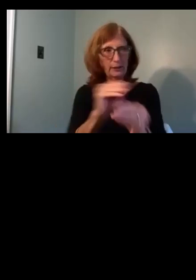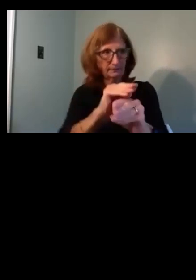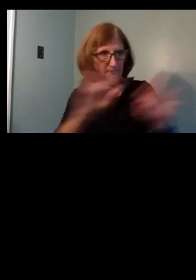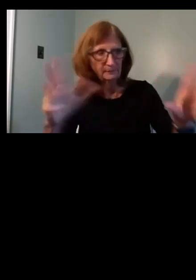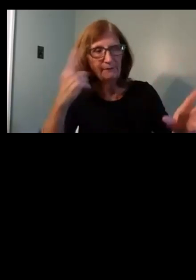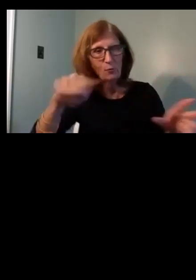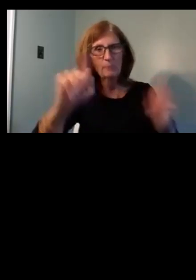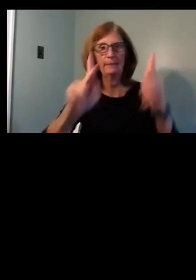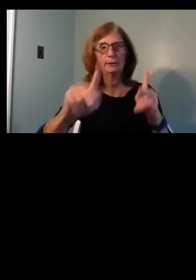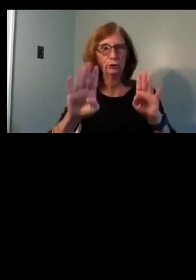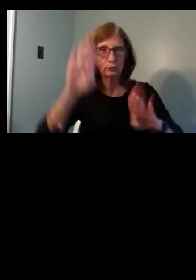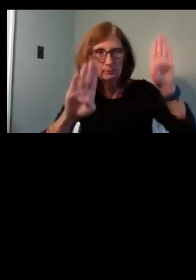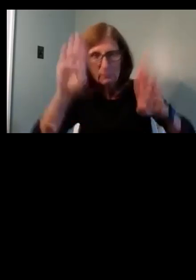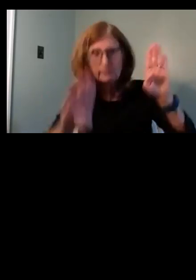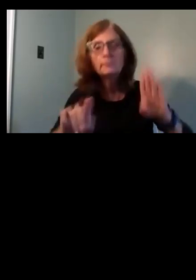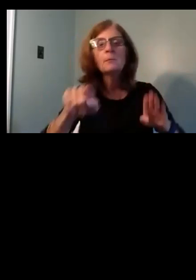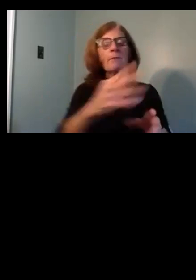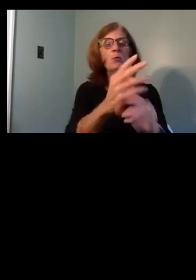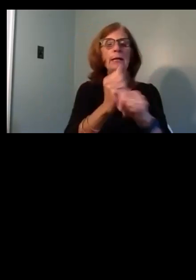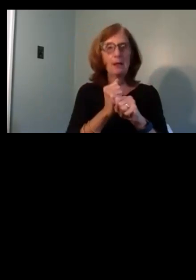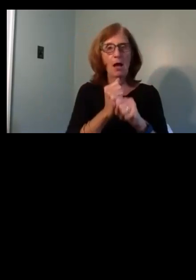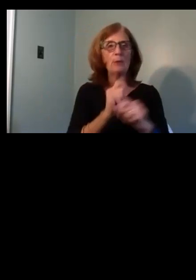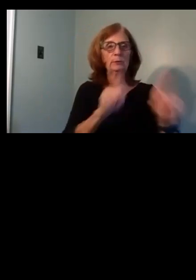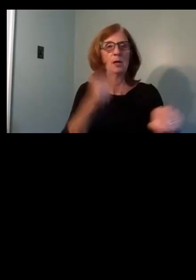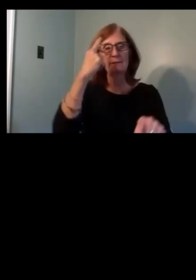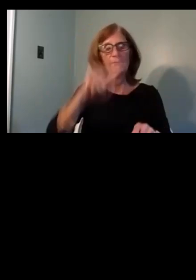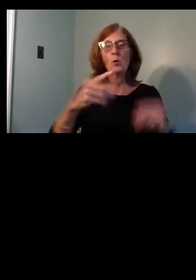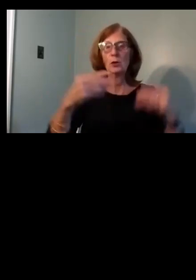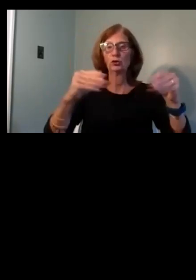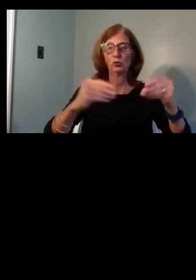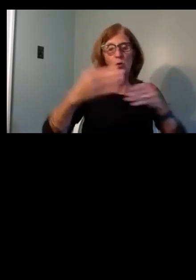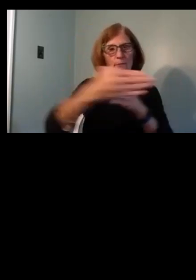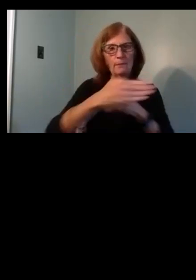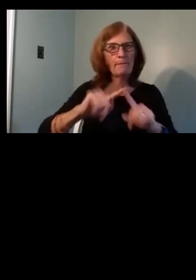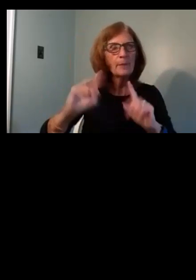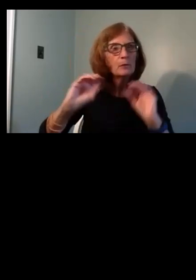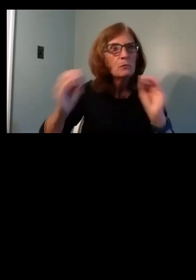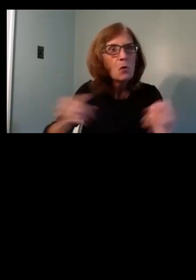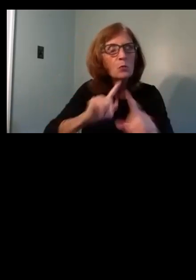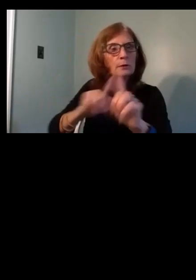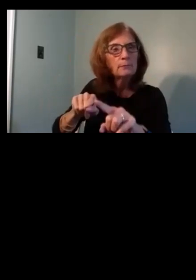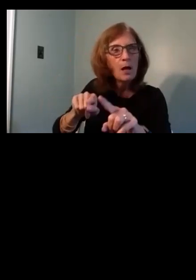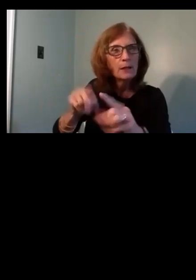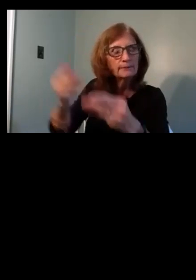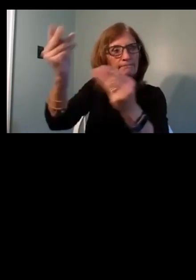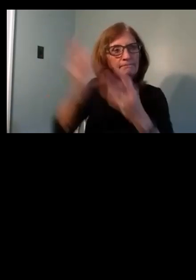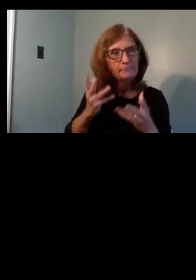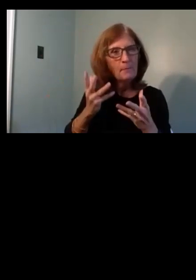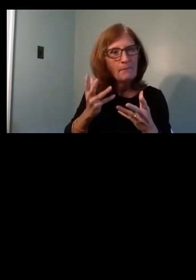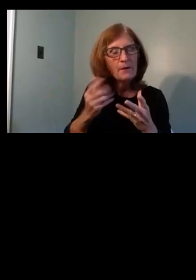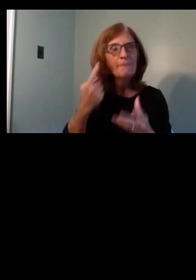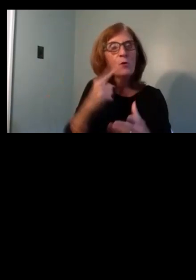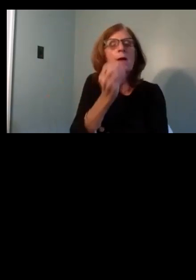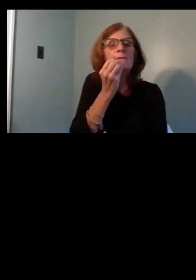We did get responses for the storefronts, but we got no response whatsoever for an actual grocer.